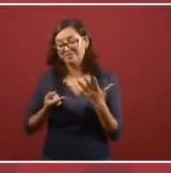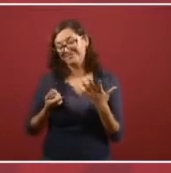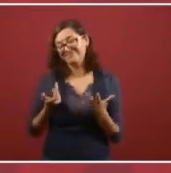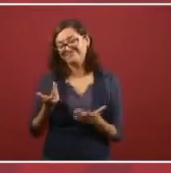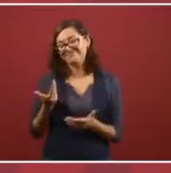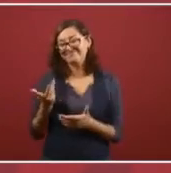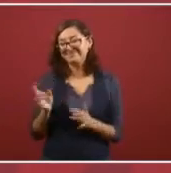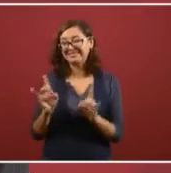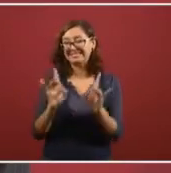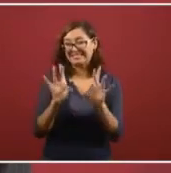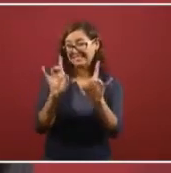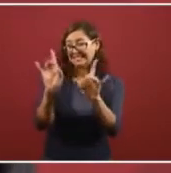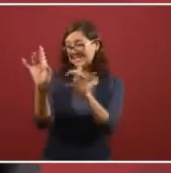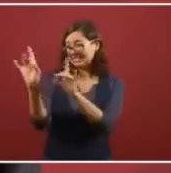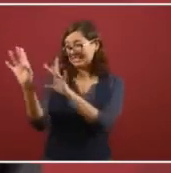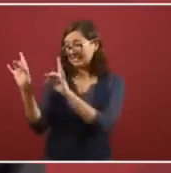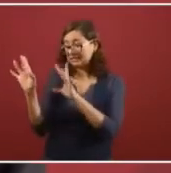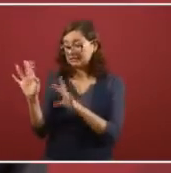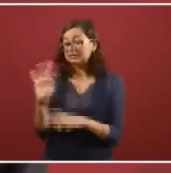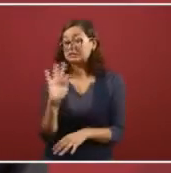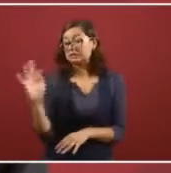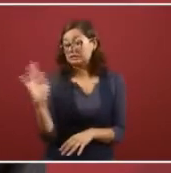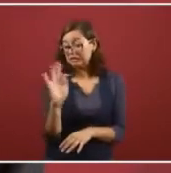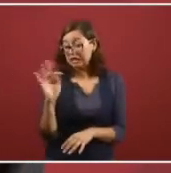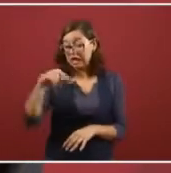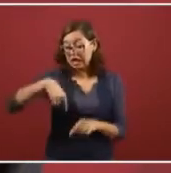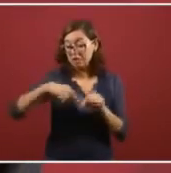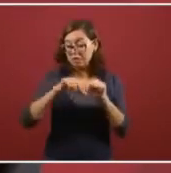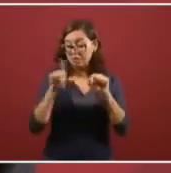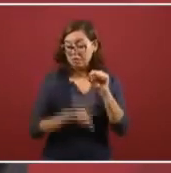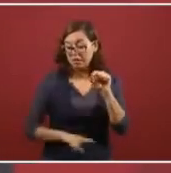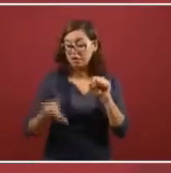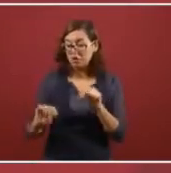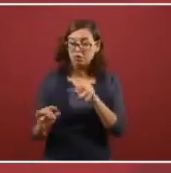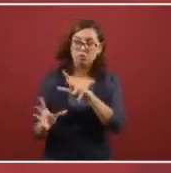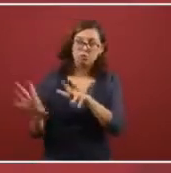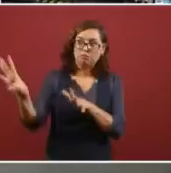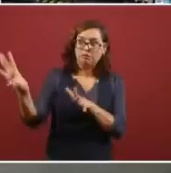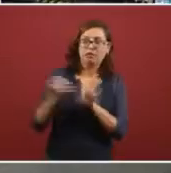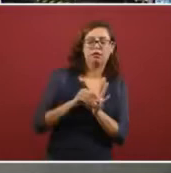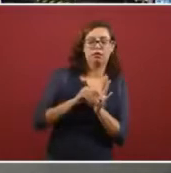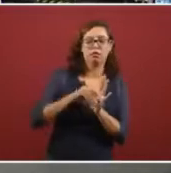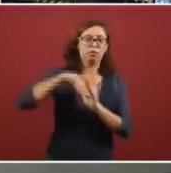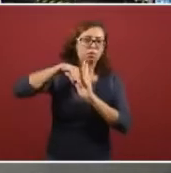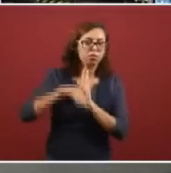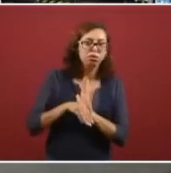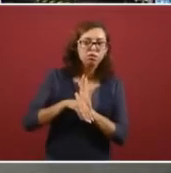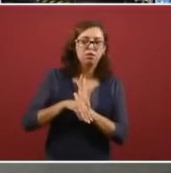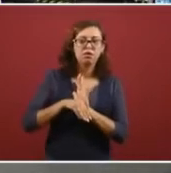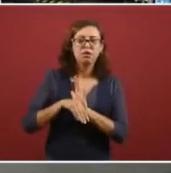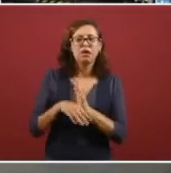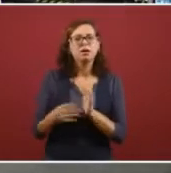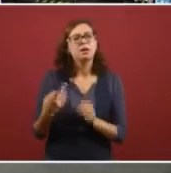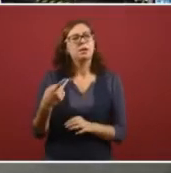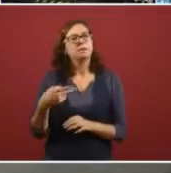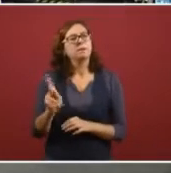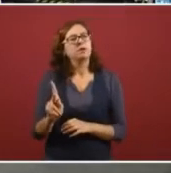Could have some effect in Mexico. But we think